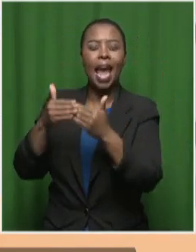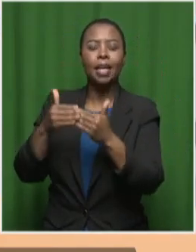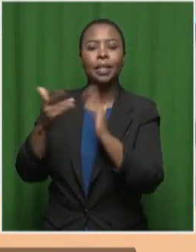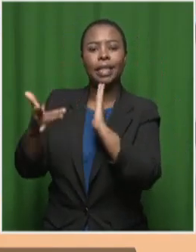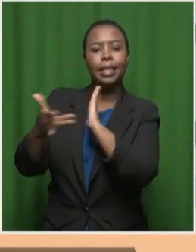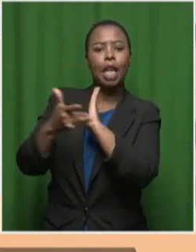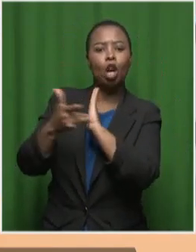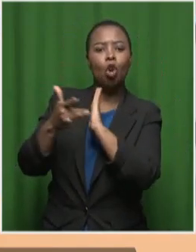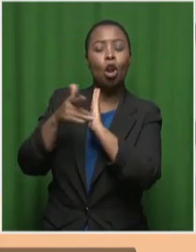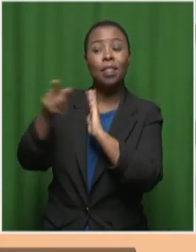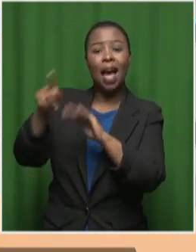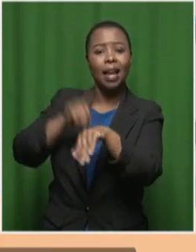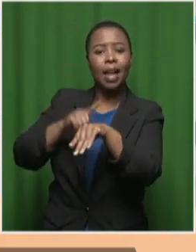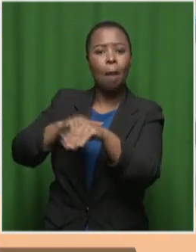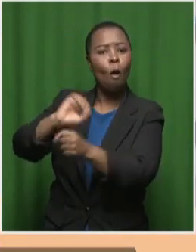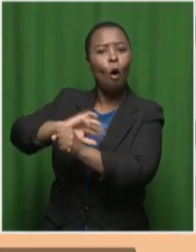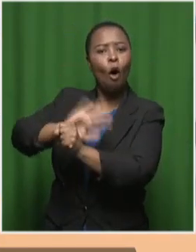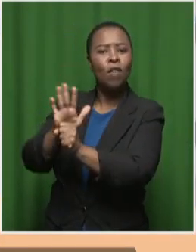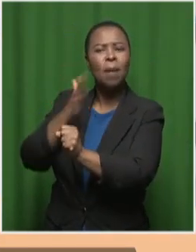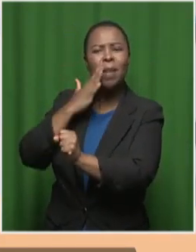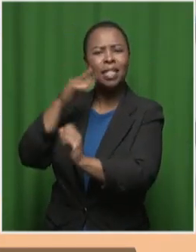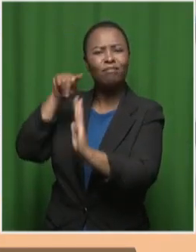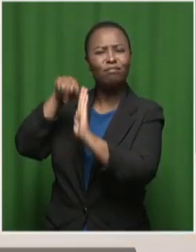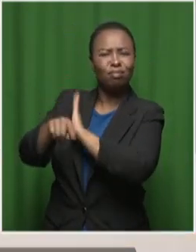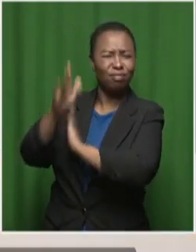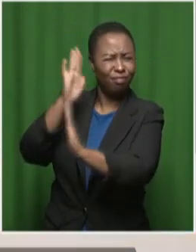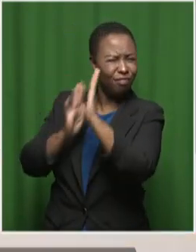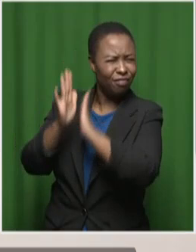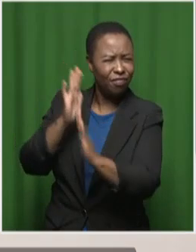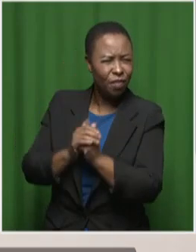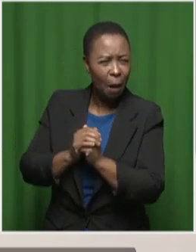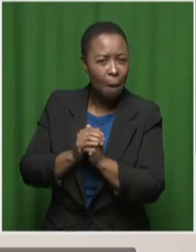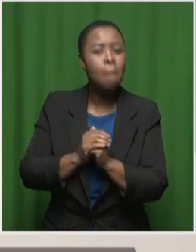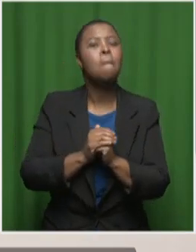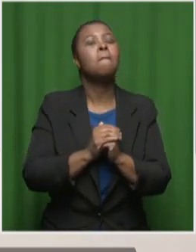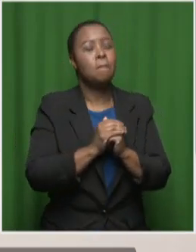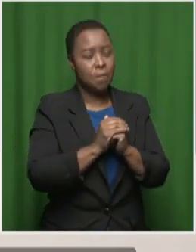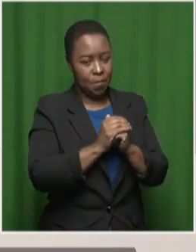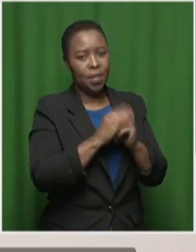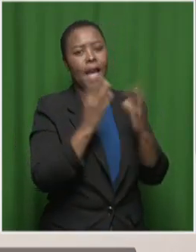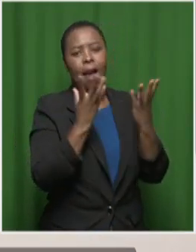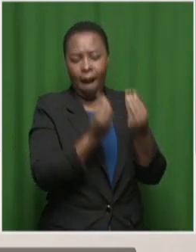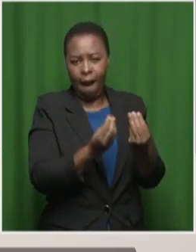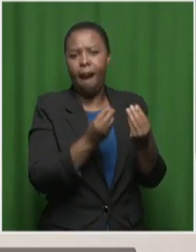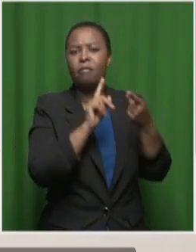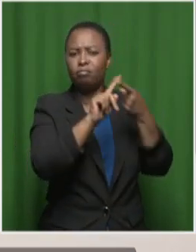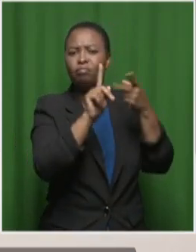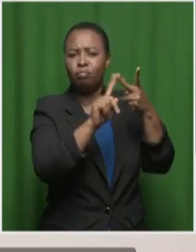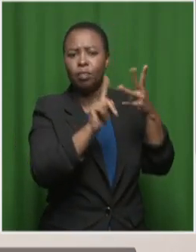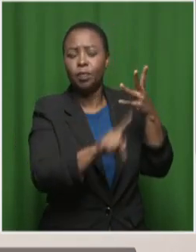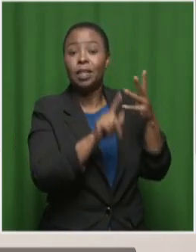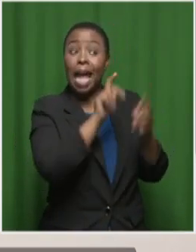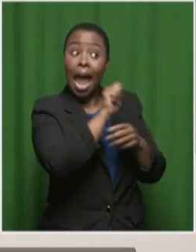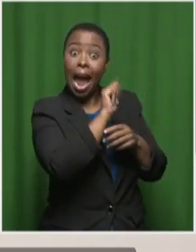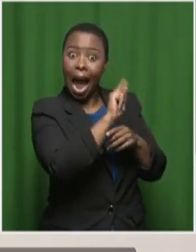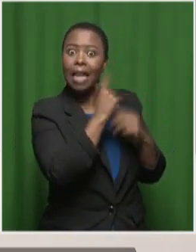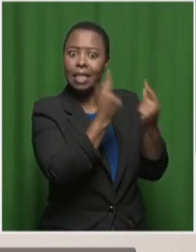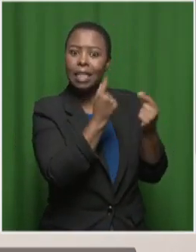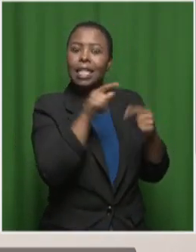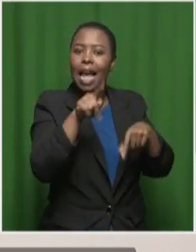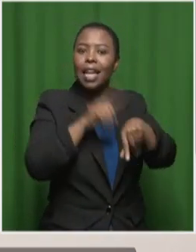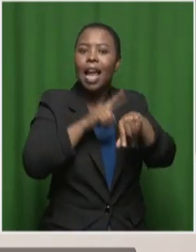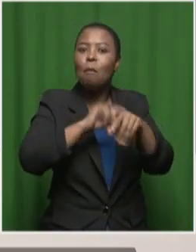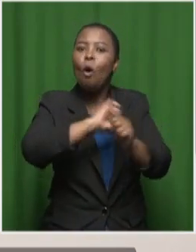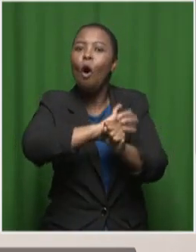a lead during COVID-19 pandemic. Just expand a little bit on this. So there were quite a few things that AI did during COVID.